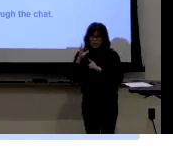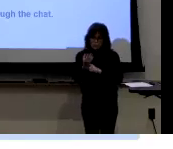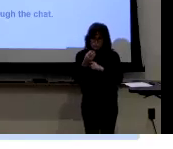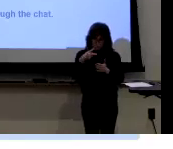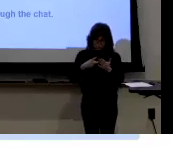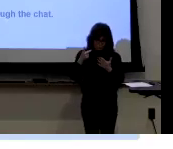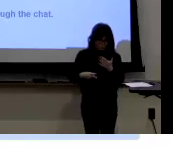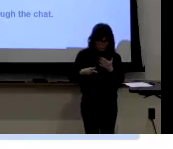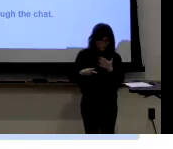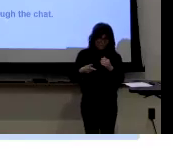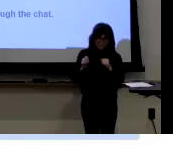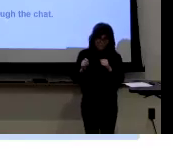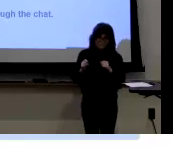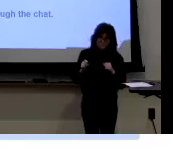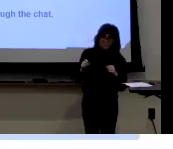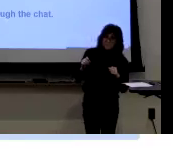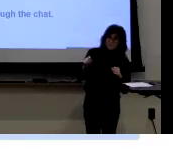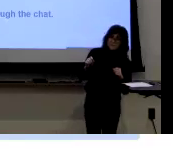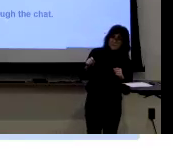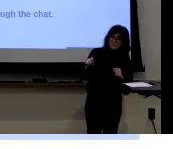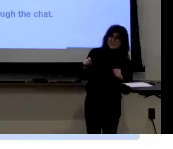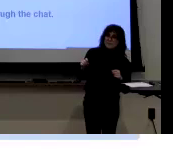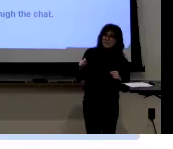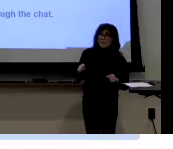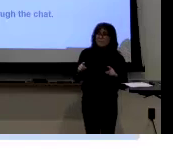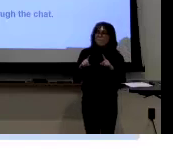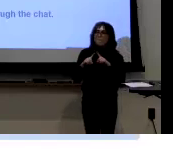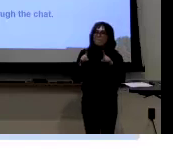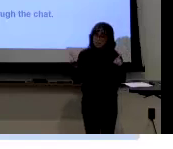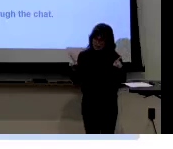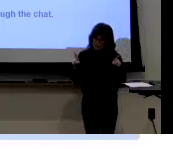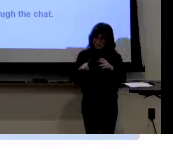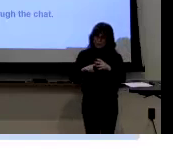she's involved in the ASL Linguistics and Deaf Culture Program.